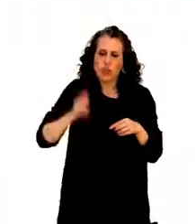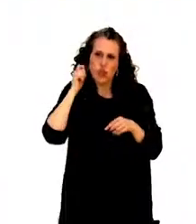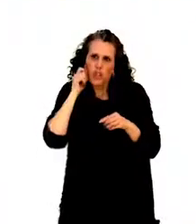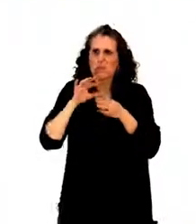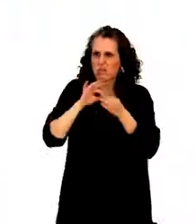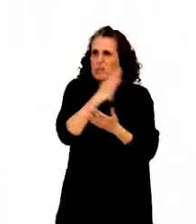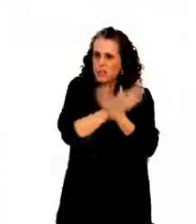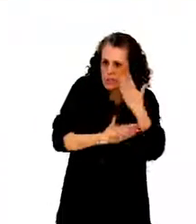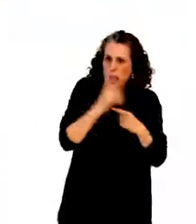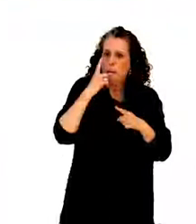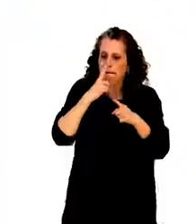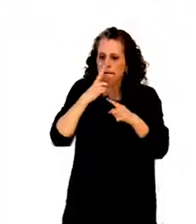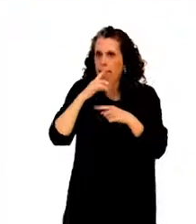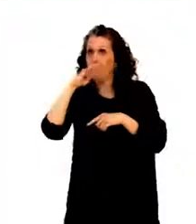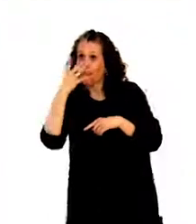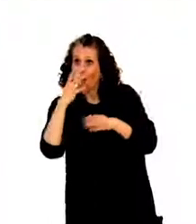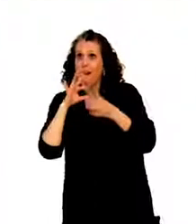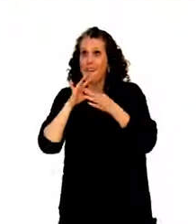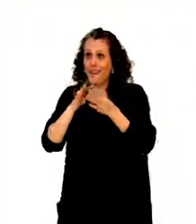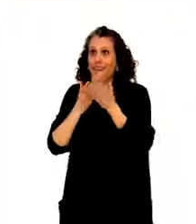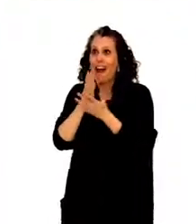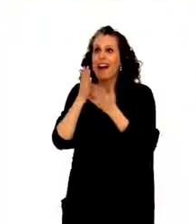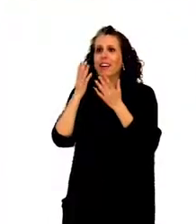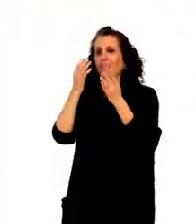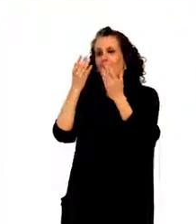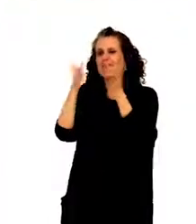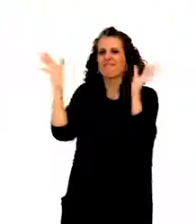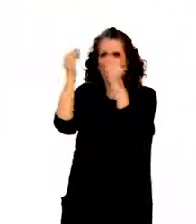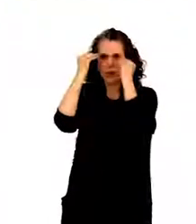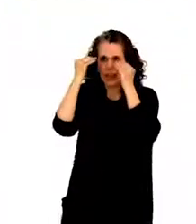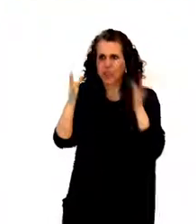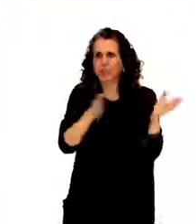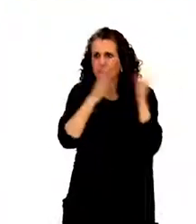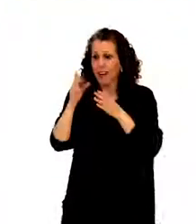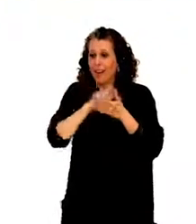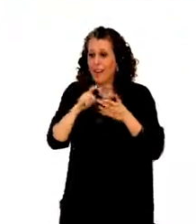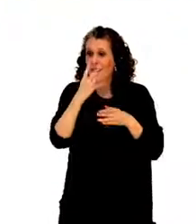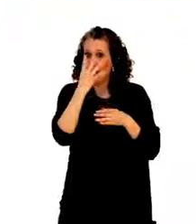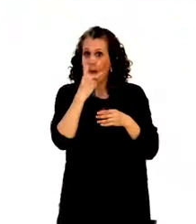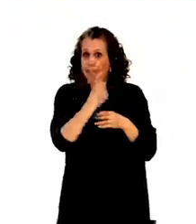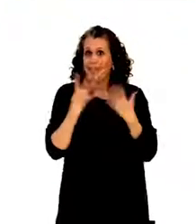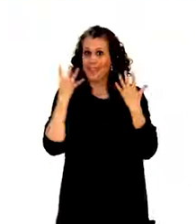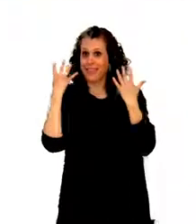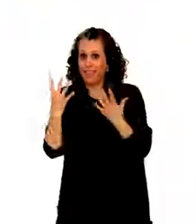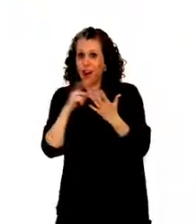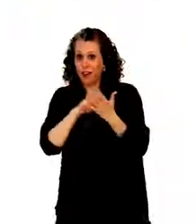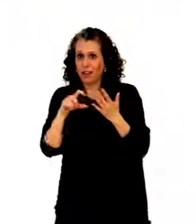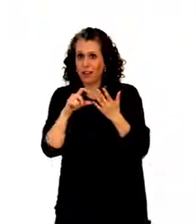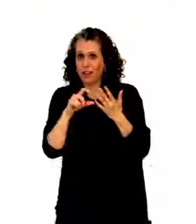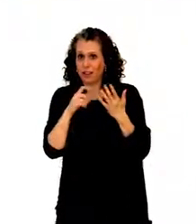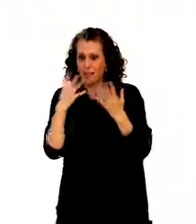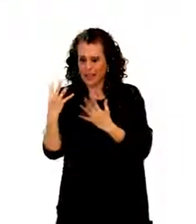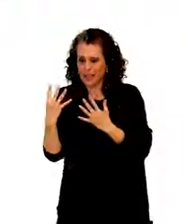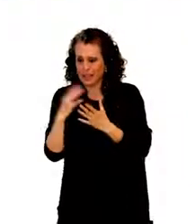inclusive education number four, then general comment number five on article 19, living independently and being included in the